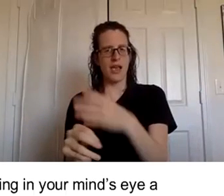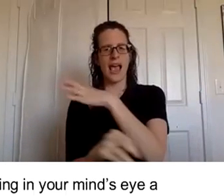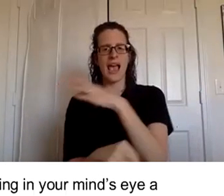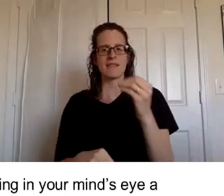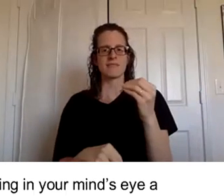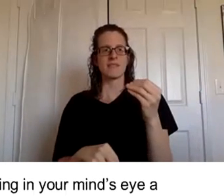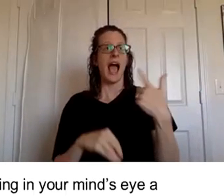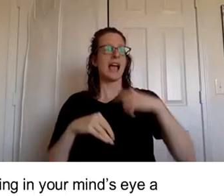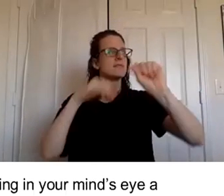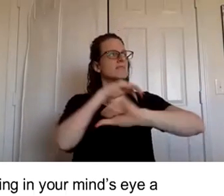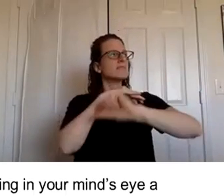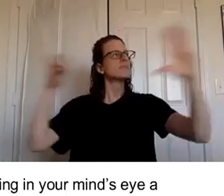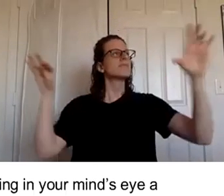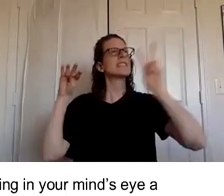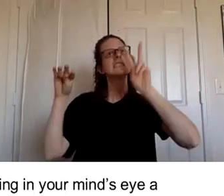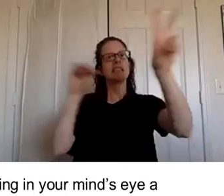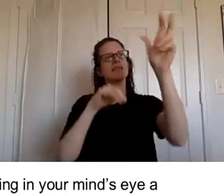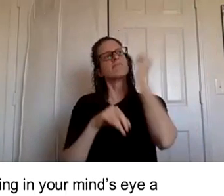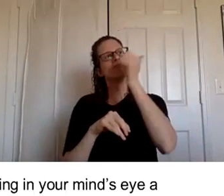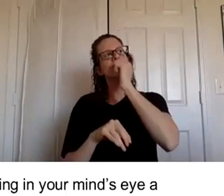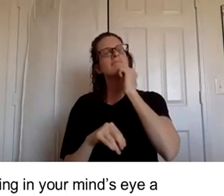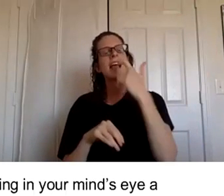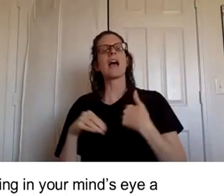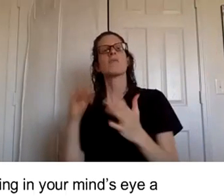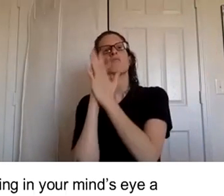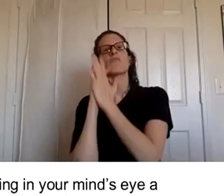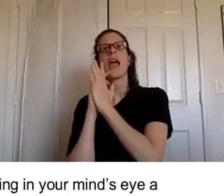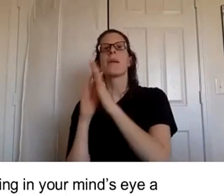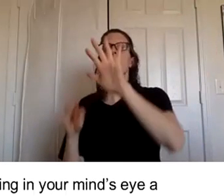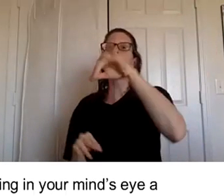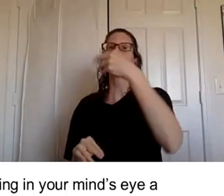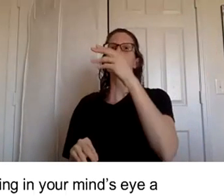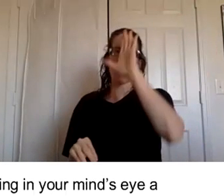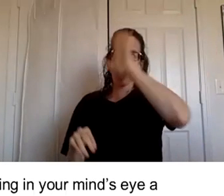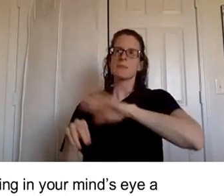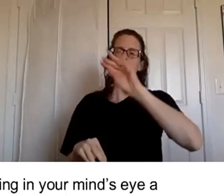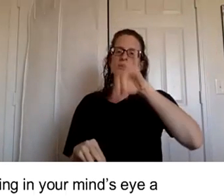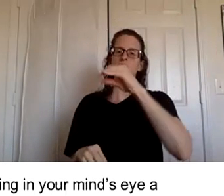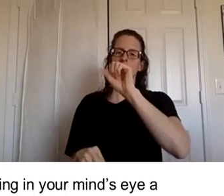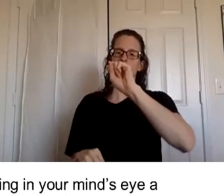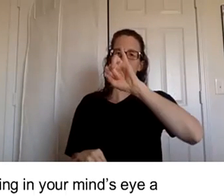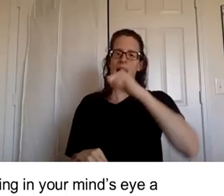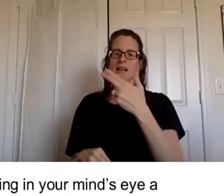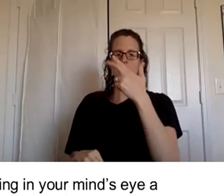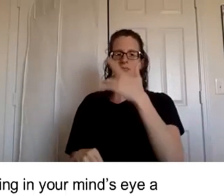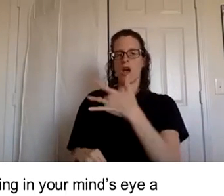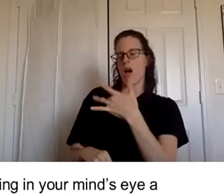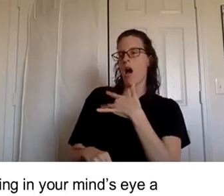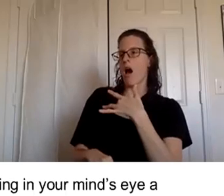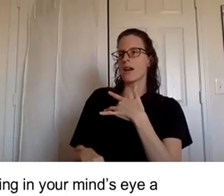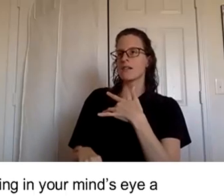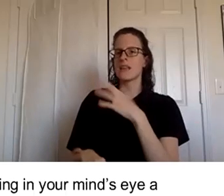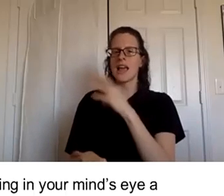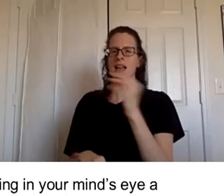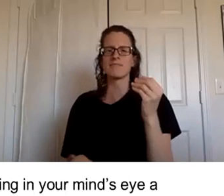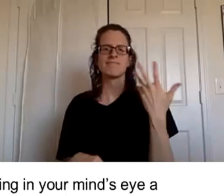front of us and i just kept praying for the lord to soften josiah's heart and within it